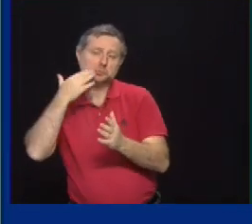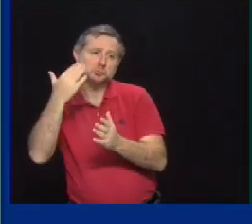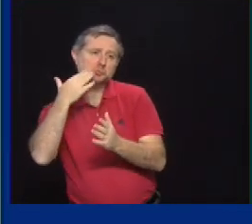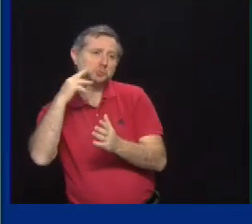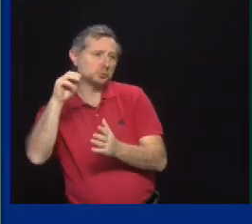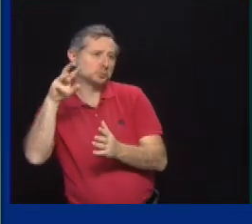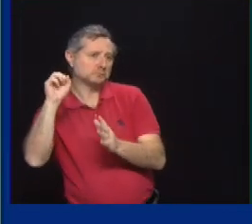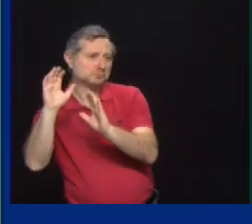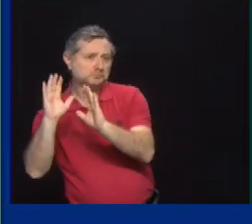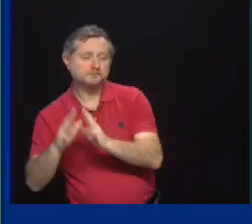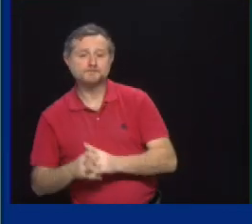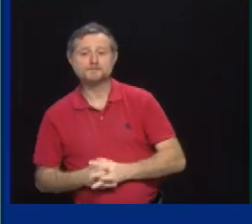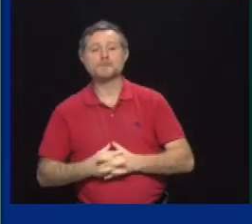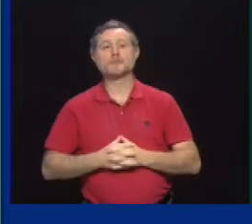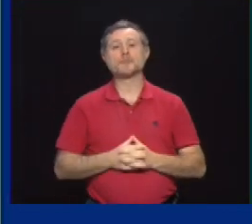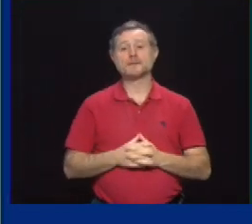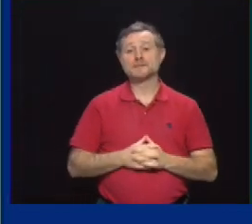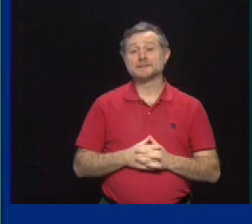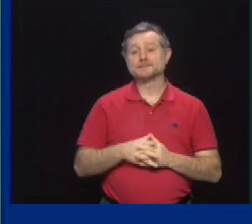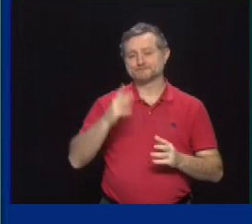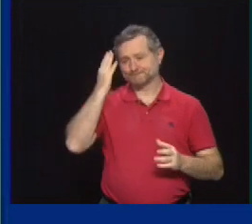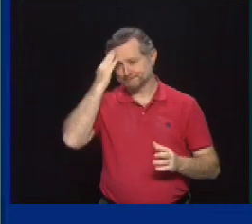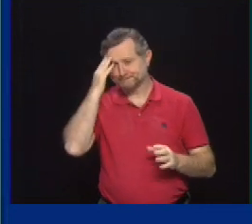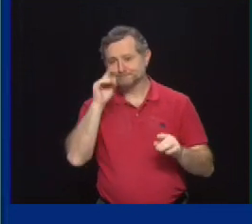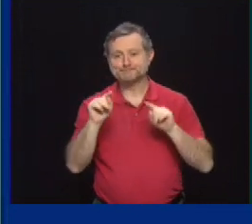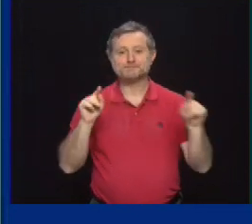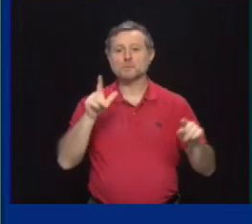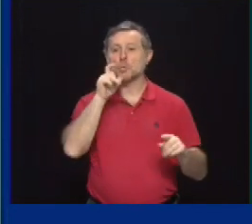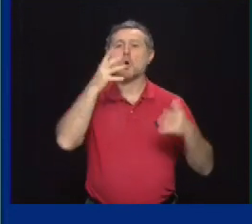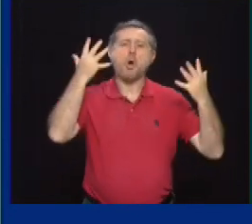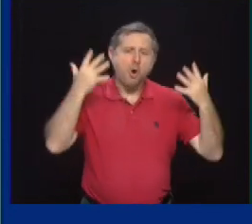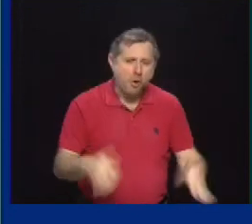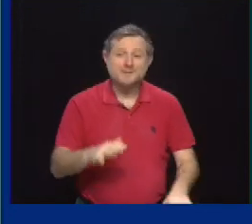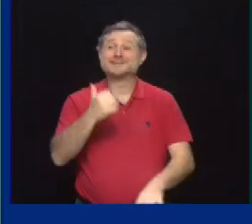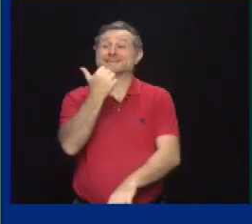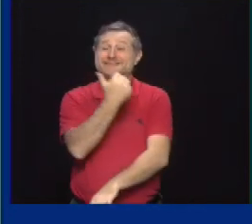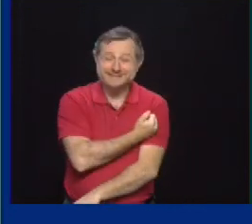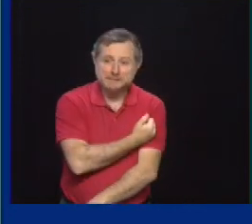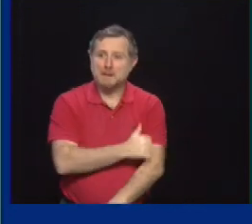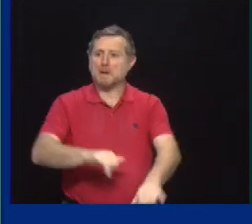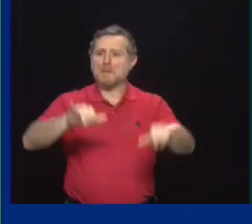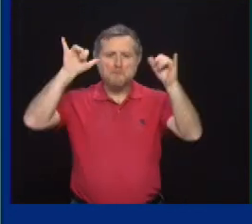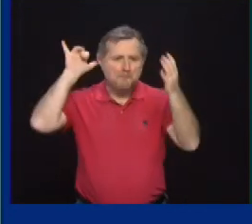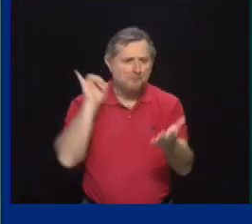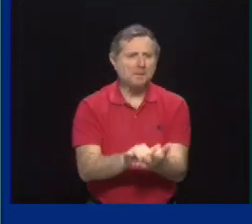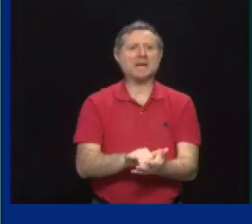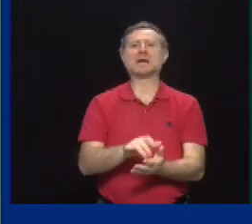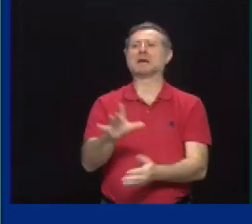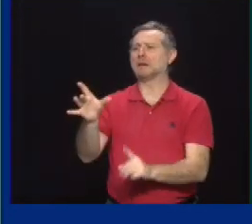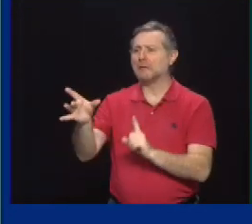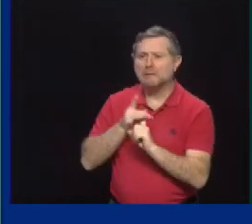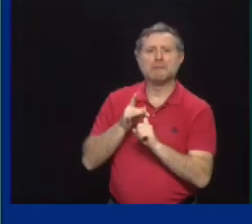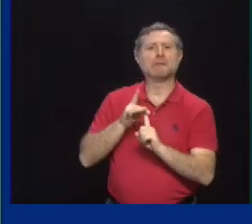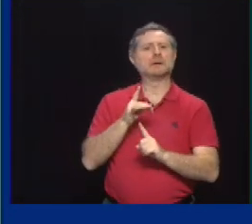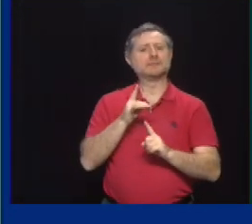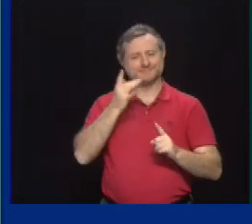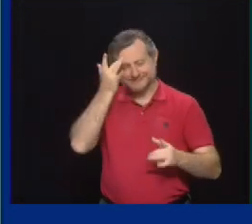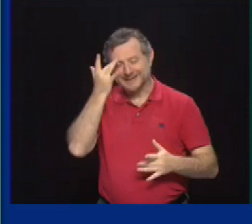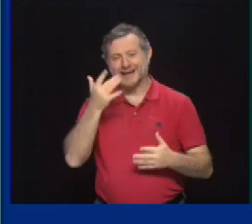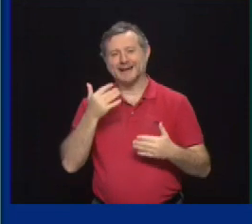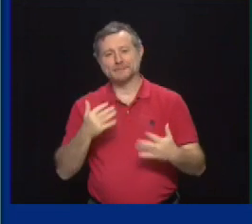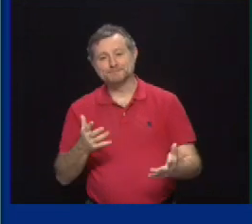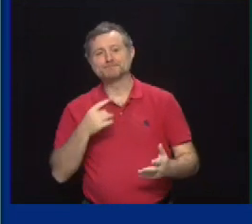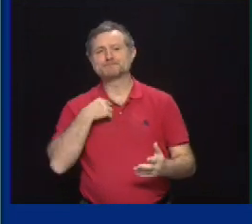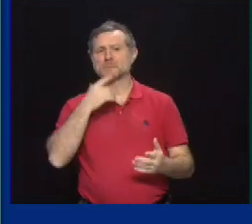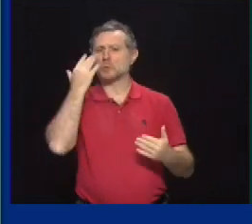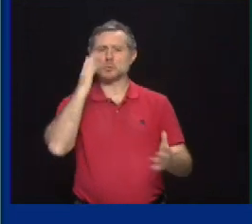Everybody knows somebody who got vaccinated, who came down with the virus after being vaccinated. I don't, I'm not aware of cases where people have had